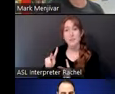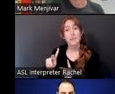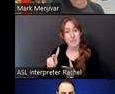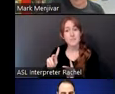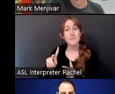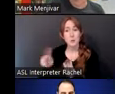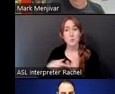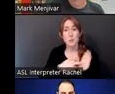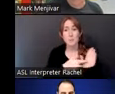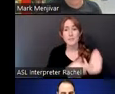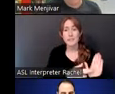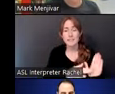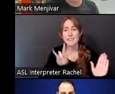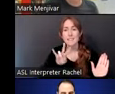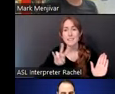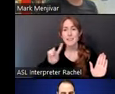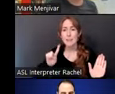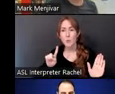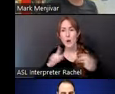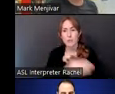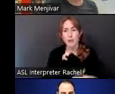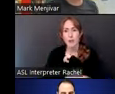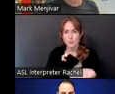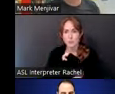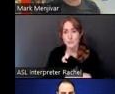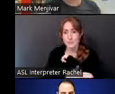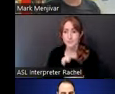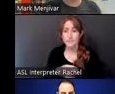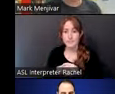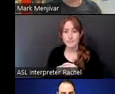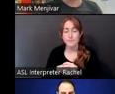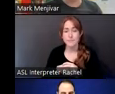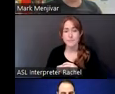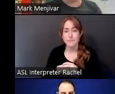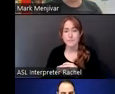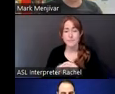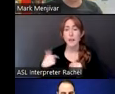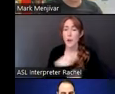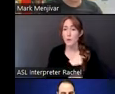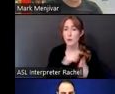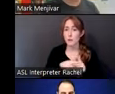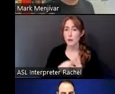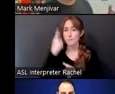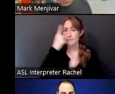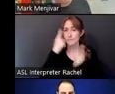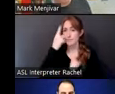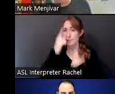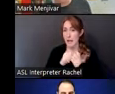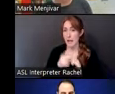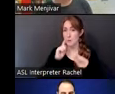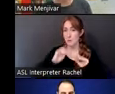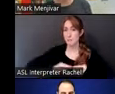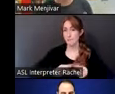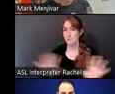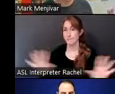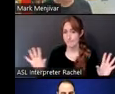of tied back to our reference. And as we begin to think about how to get this out into the community, I love making books.